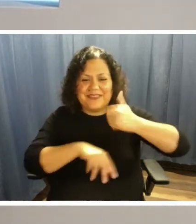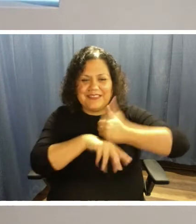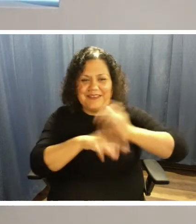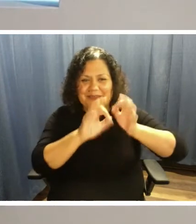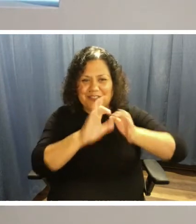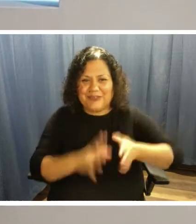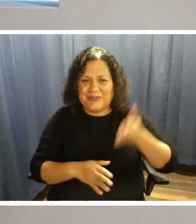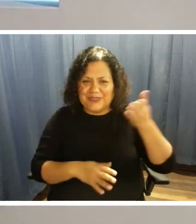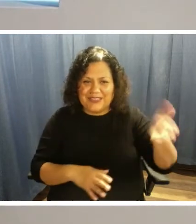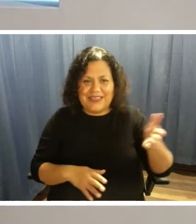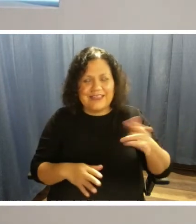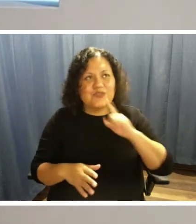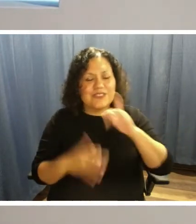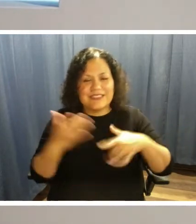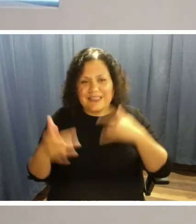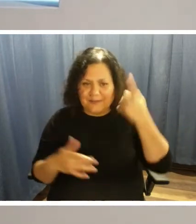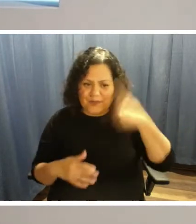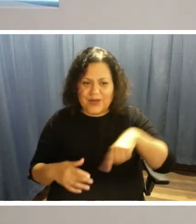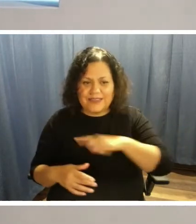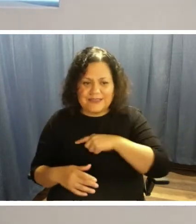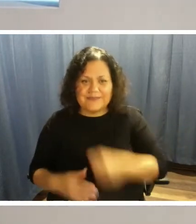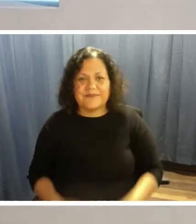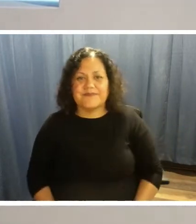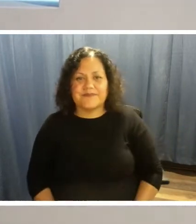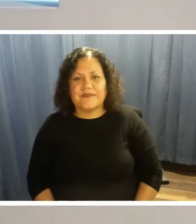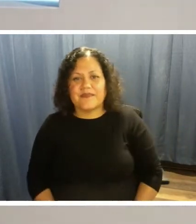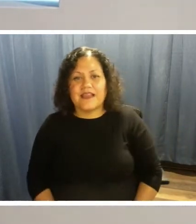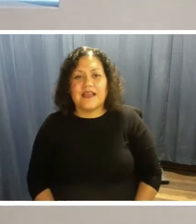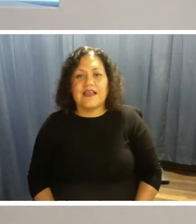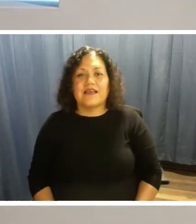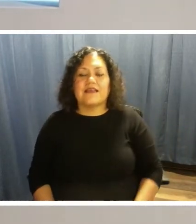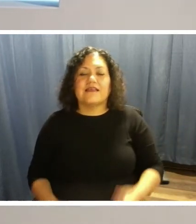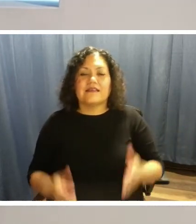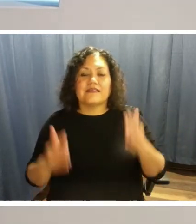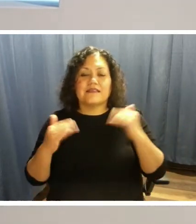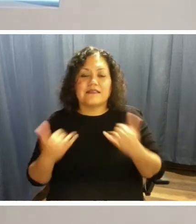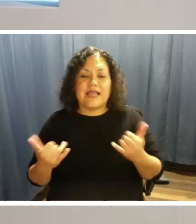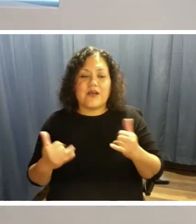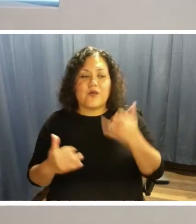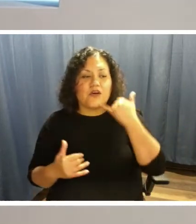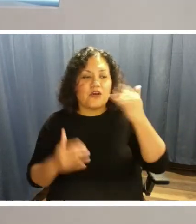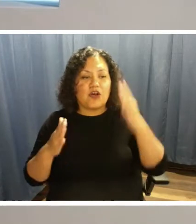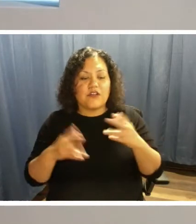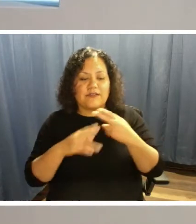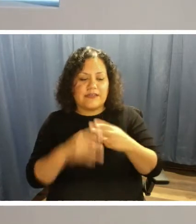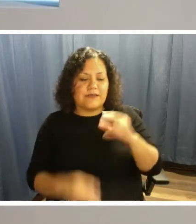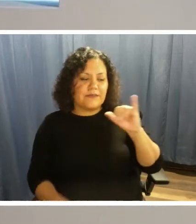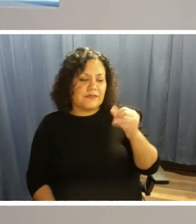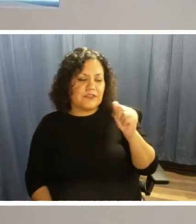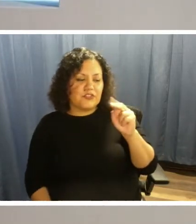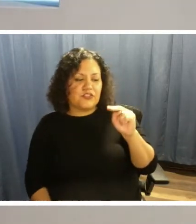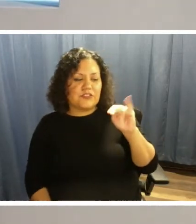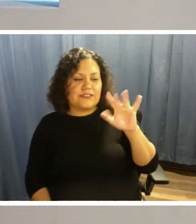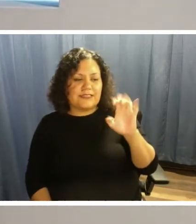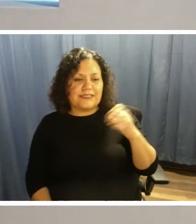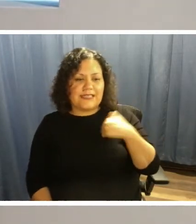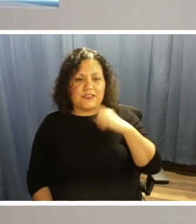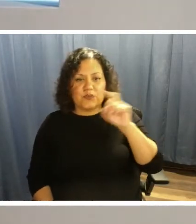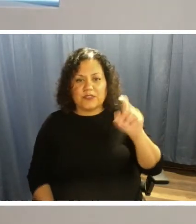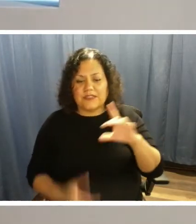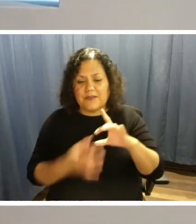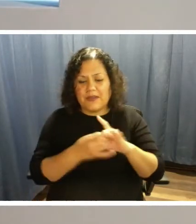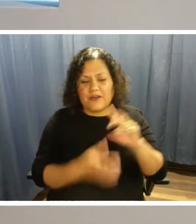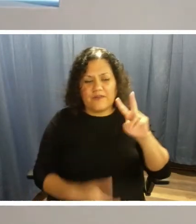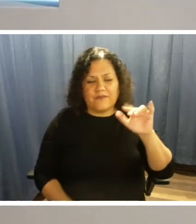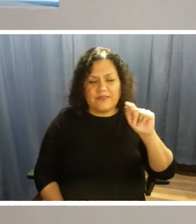exciting for us. So we've got a caller, Janice, who's got a question about our VIA Trans service. So, Janice, what is